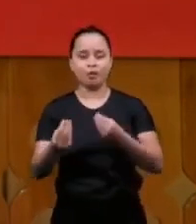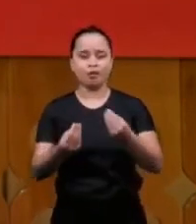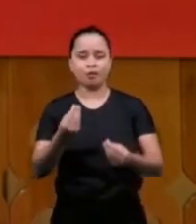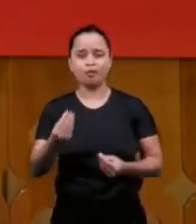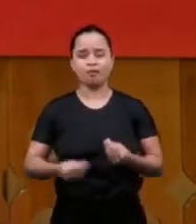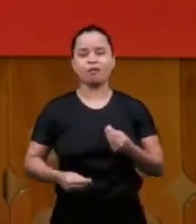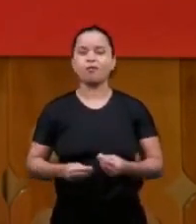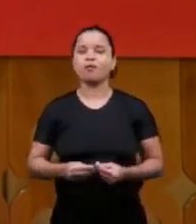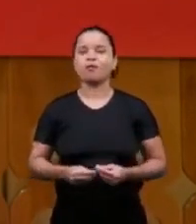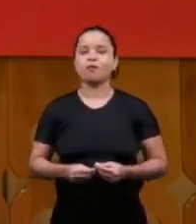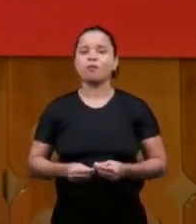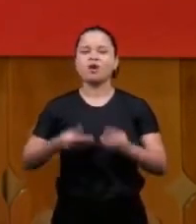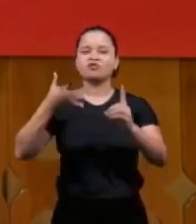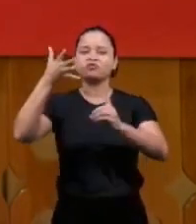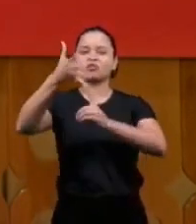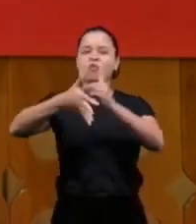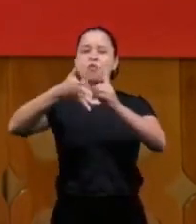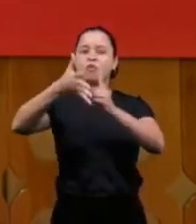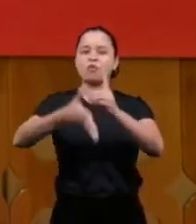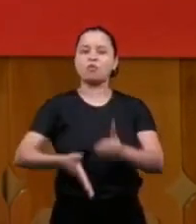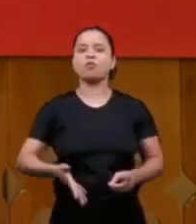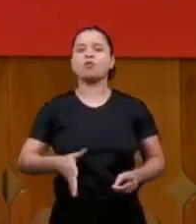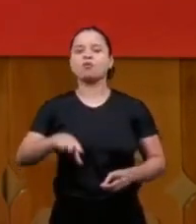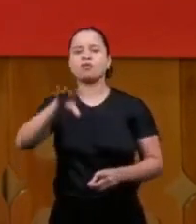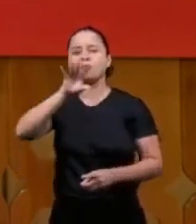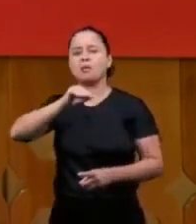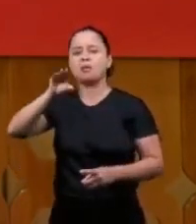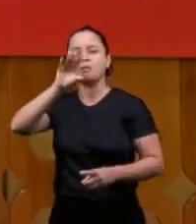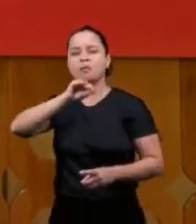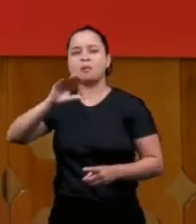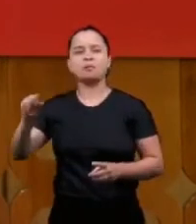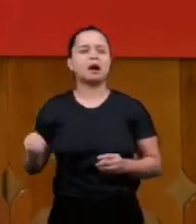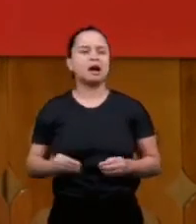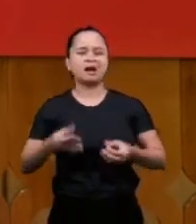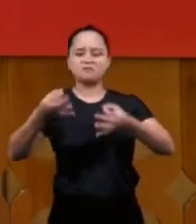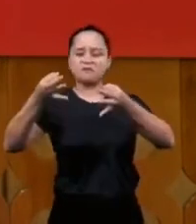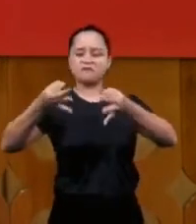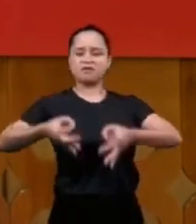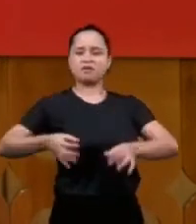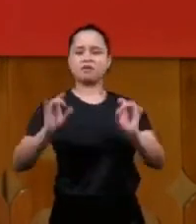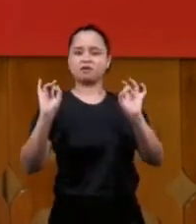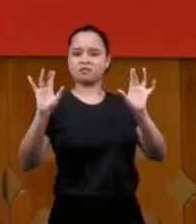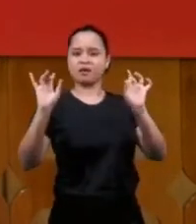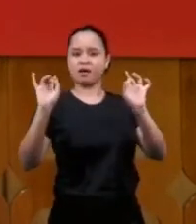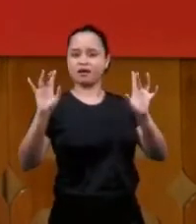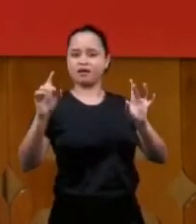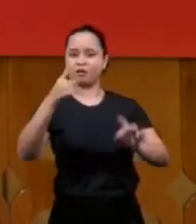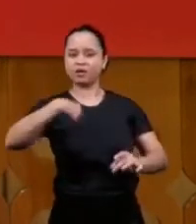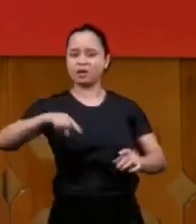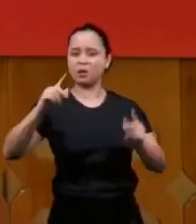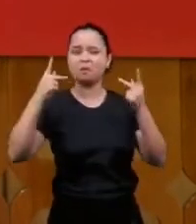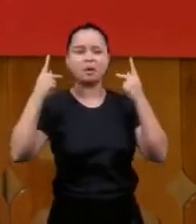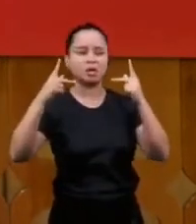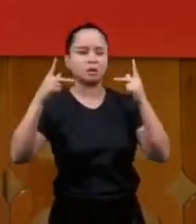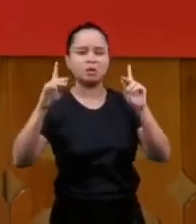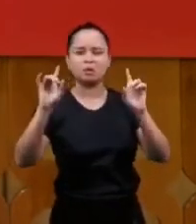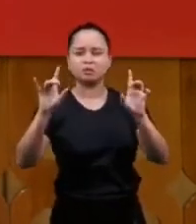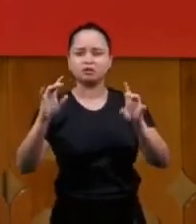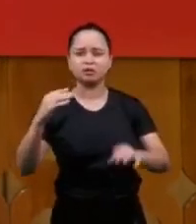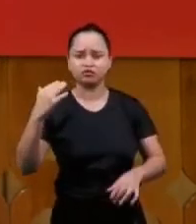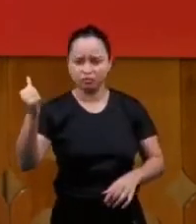he didn't call us to be great preachers but why look